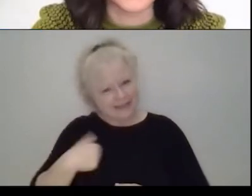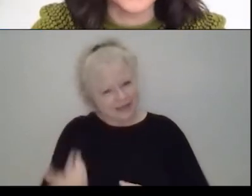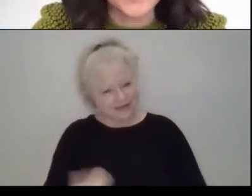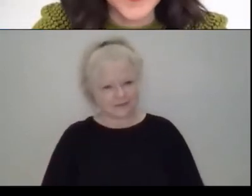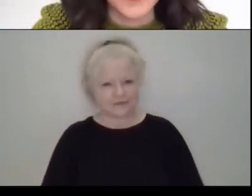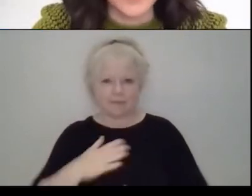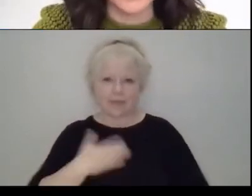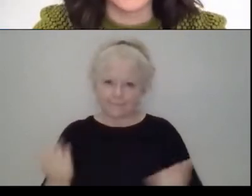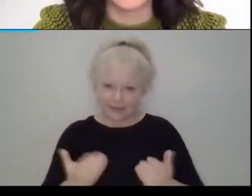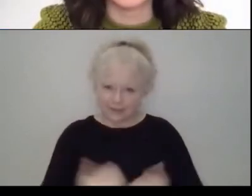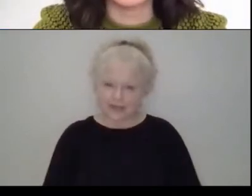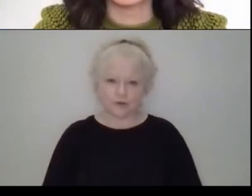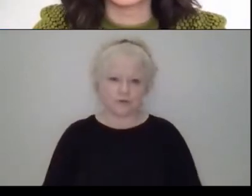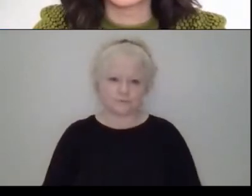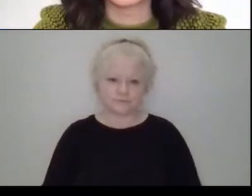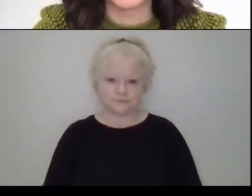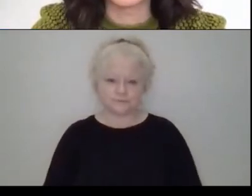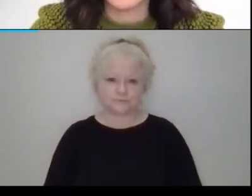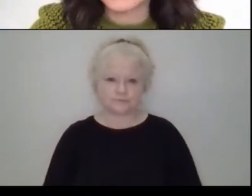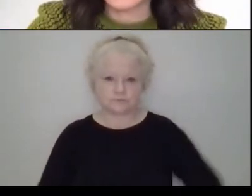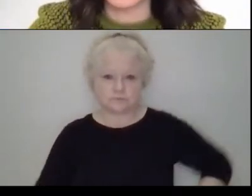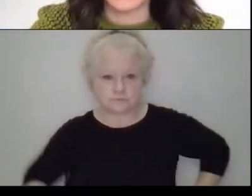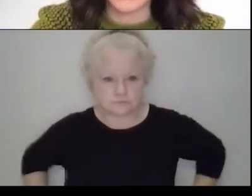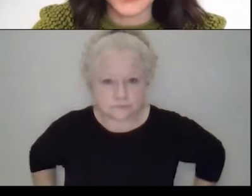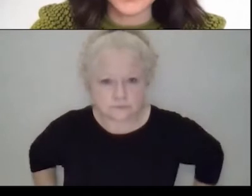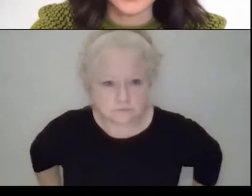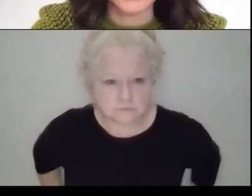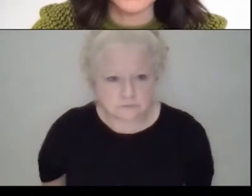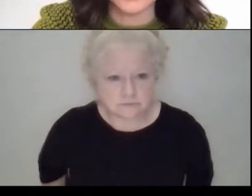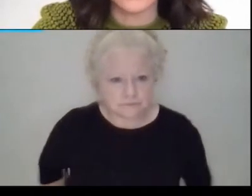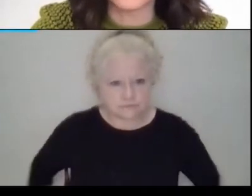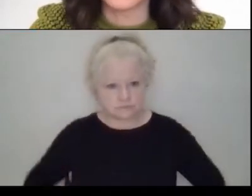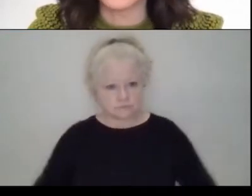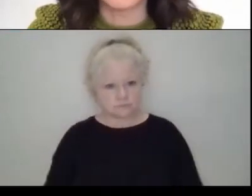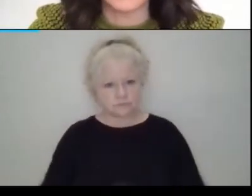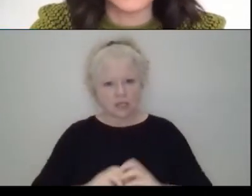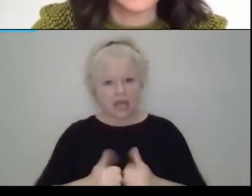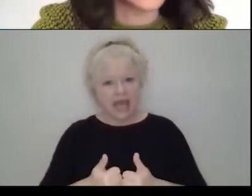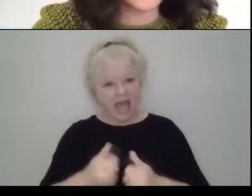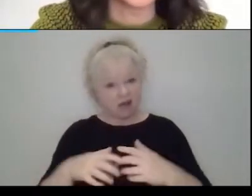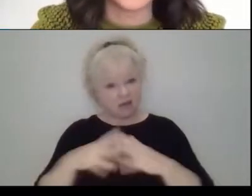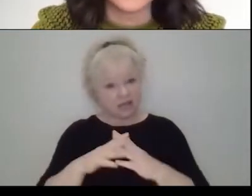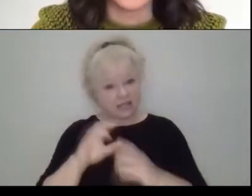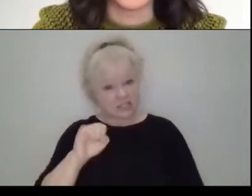here. And, well, about how would I made a studio and be living here. When you